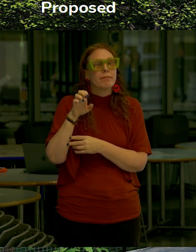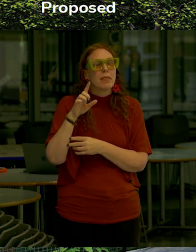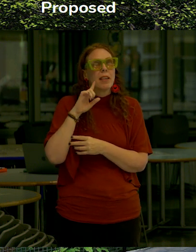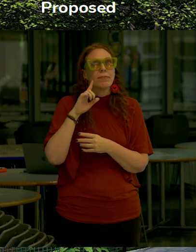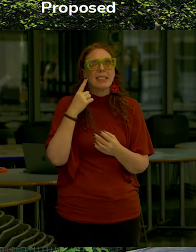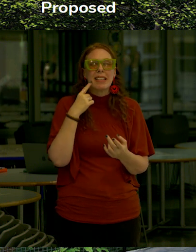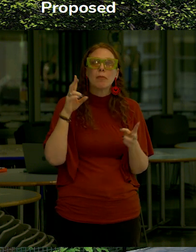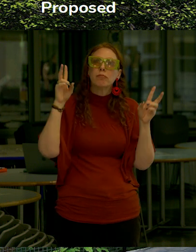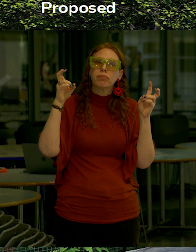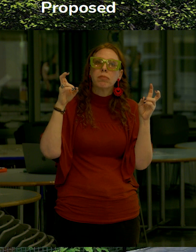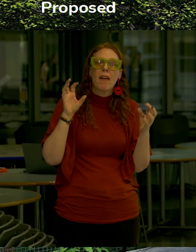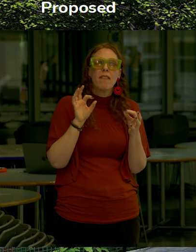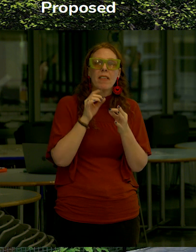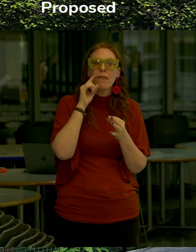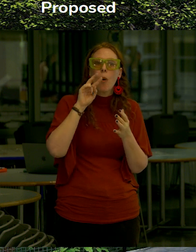this is a good example